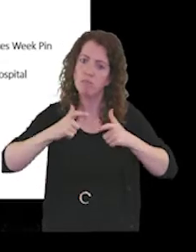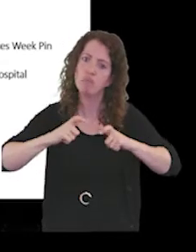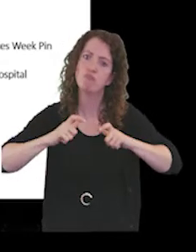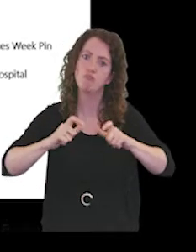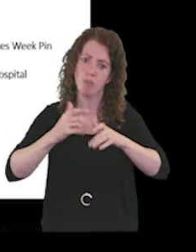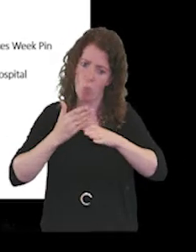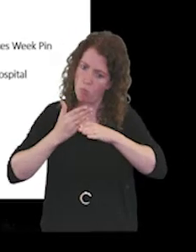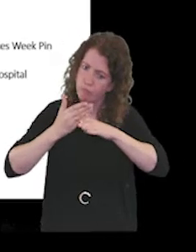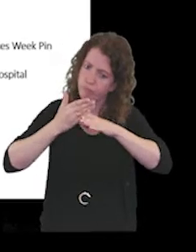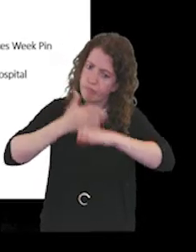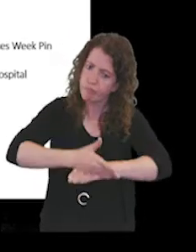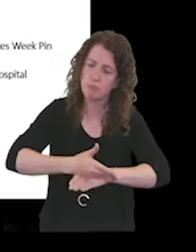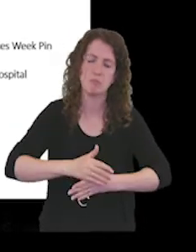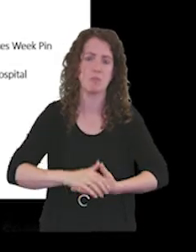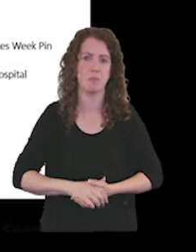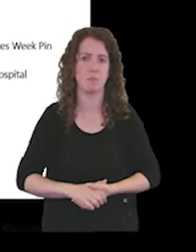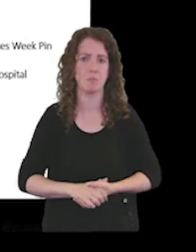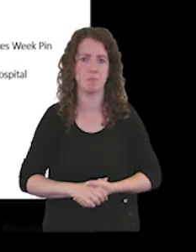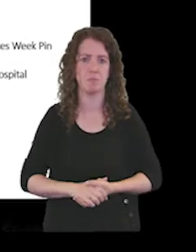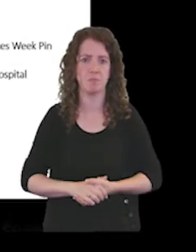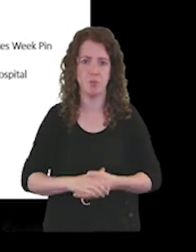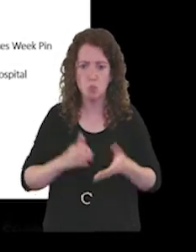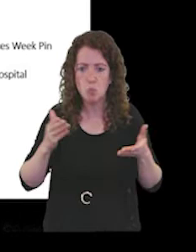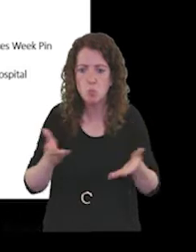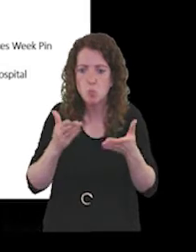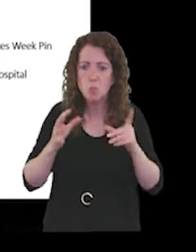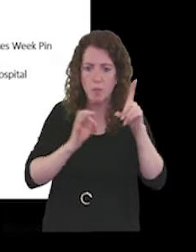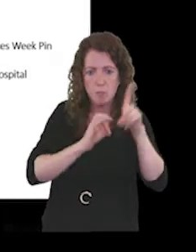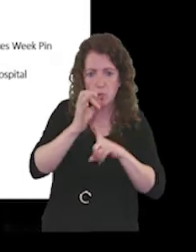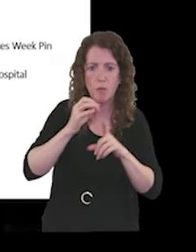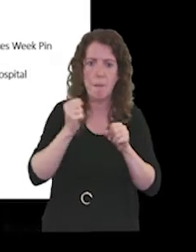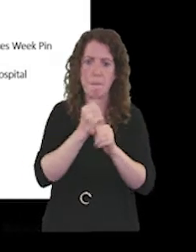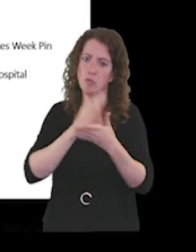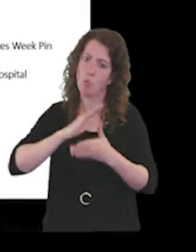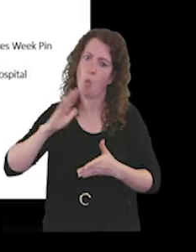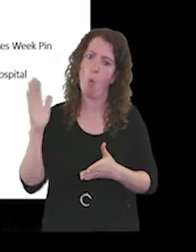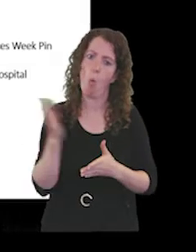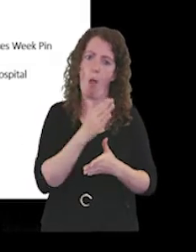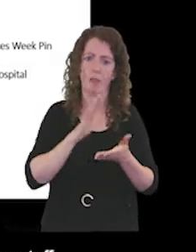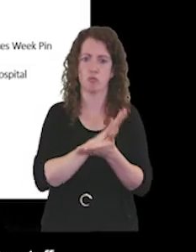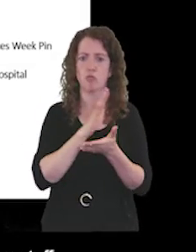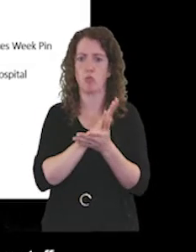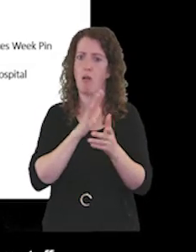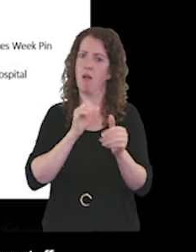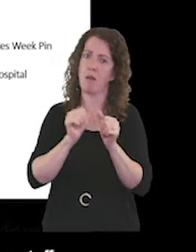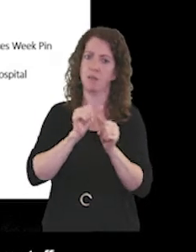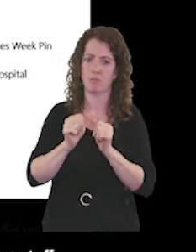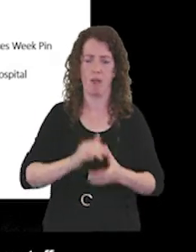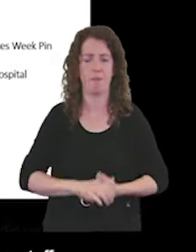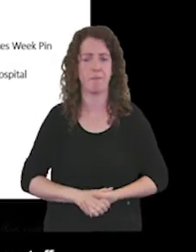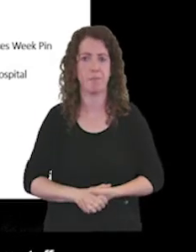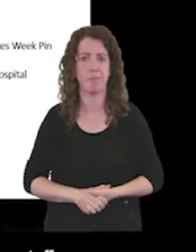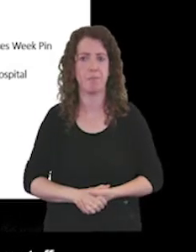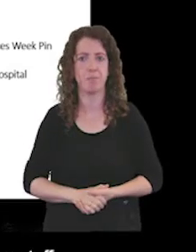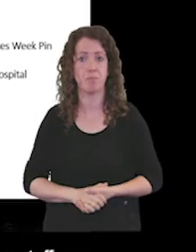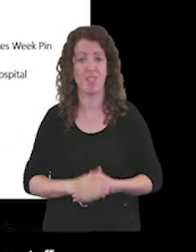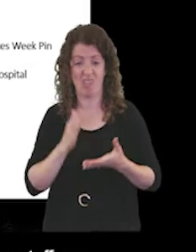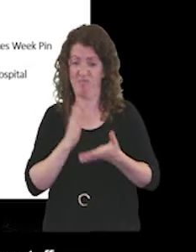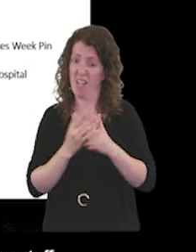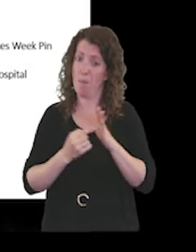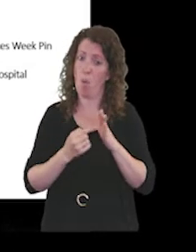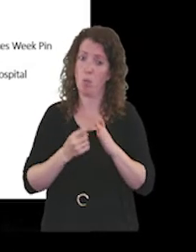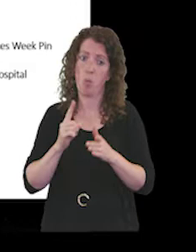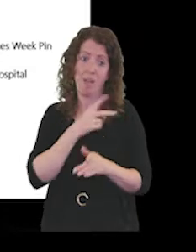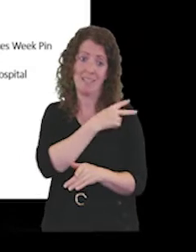and drive things to be better for everybody. Because at the end of the day, staff morale is the most